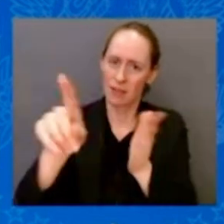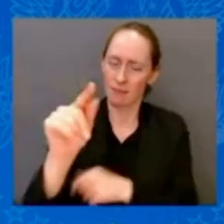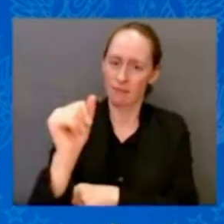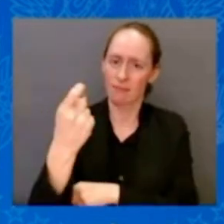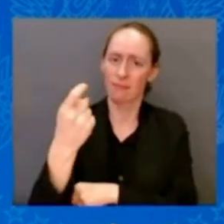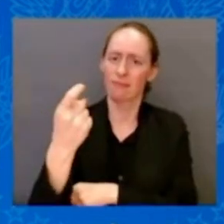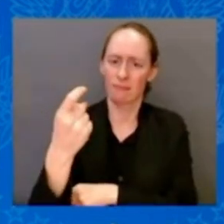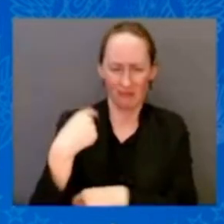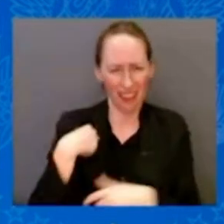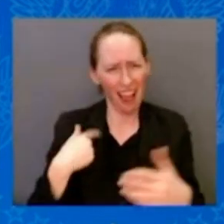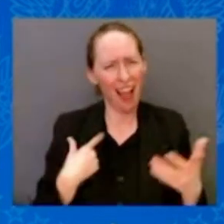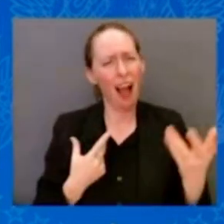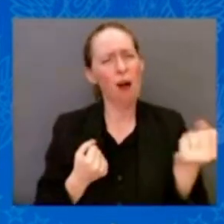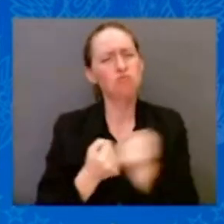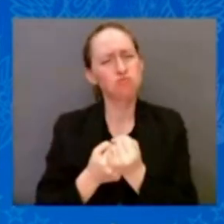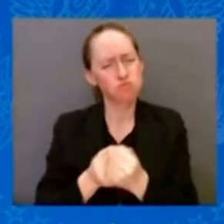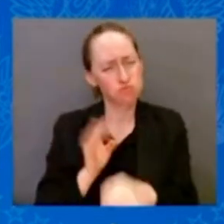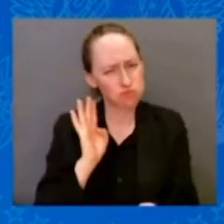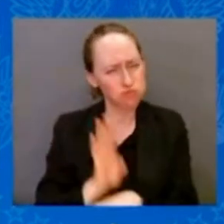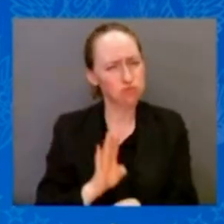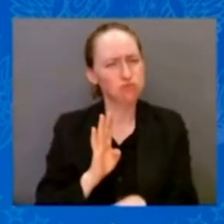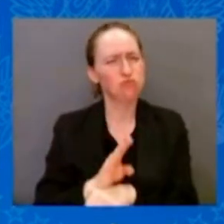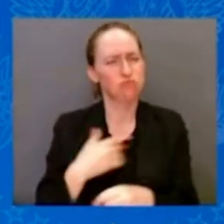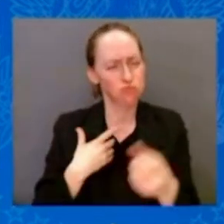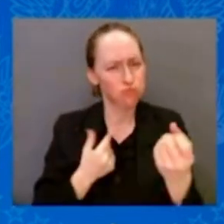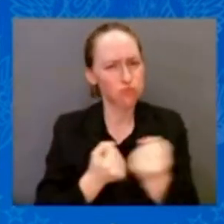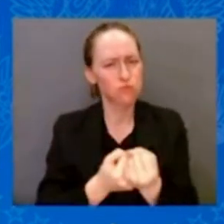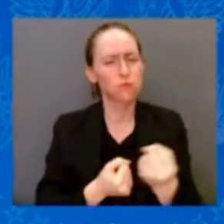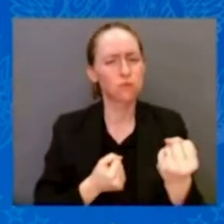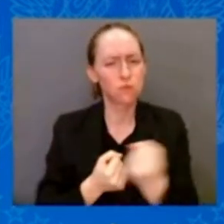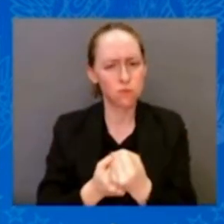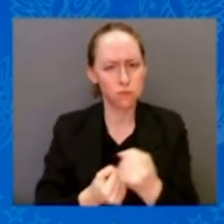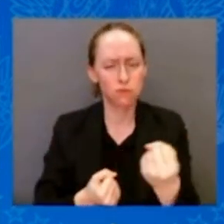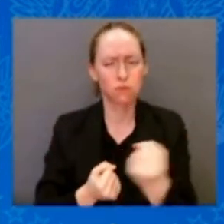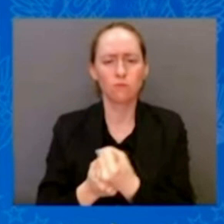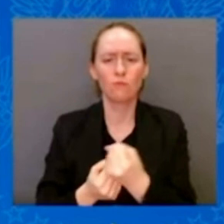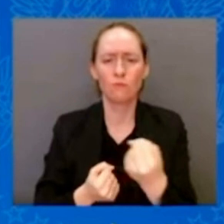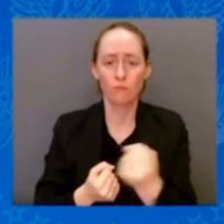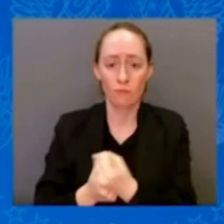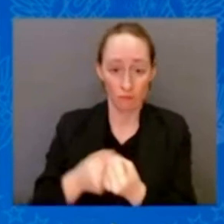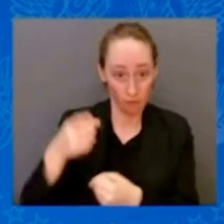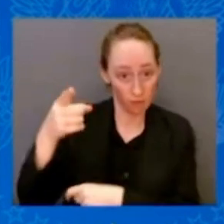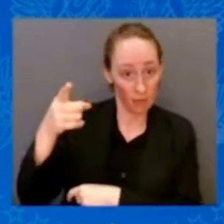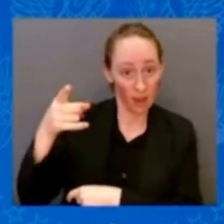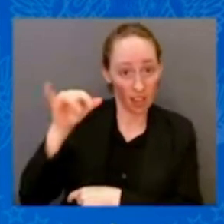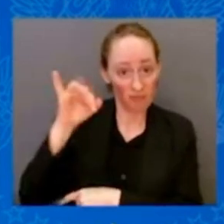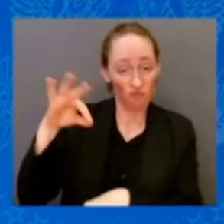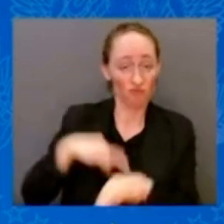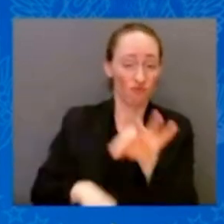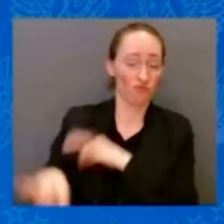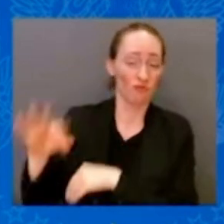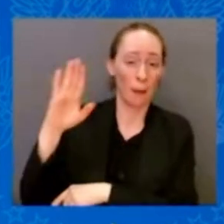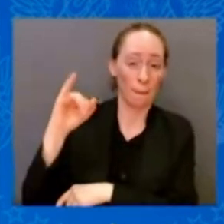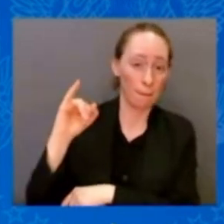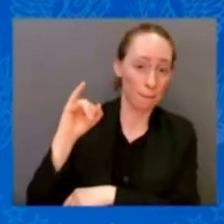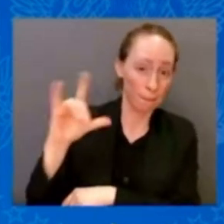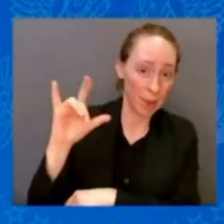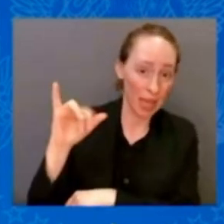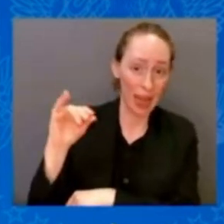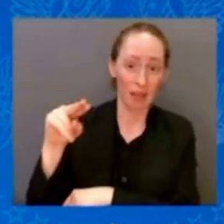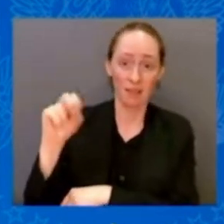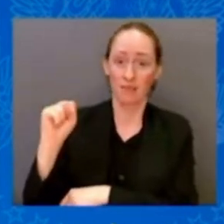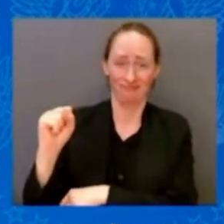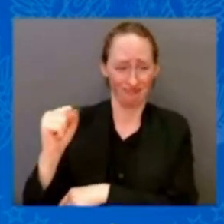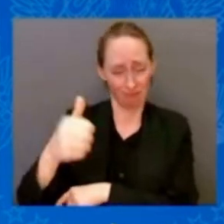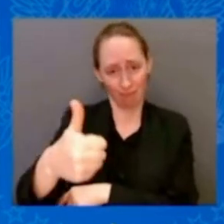If you can make a million or a billion — I said trillion. If you make a billion or a million dollars, God love you. But just pay something. No,